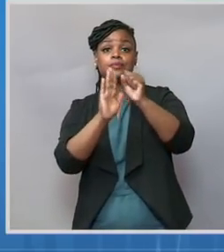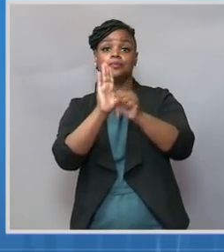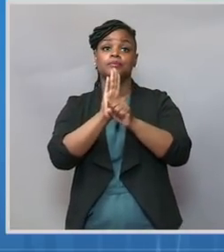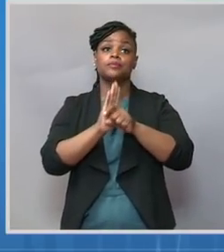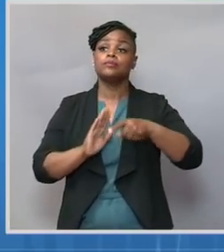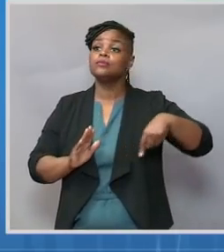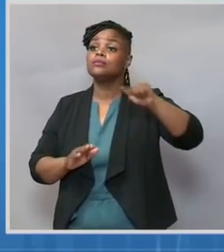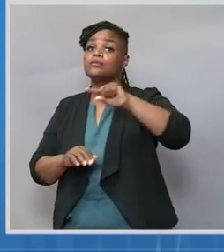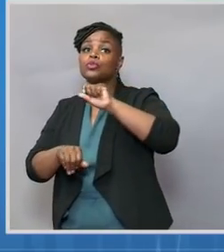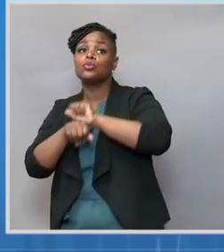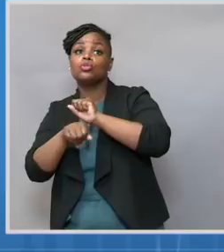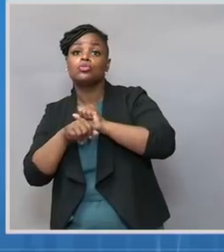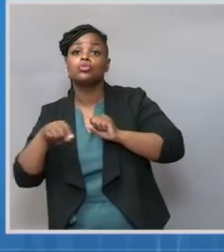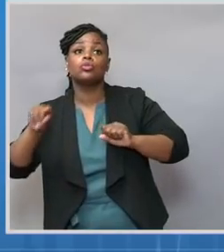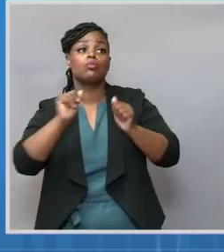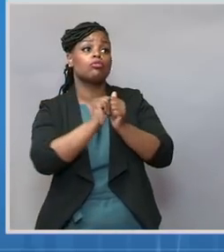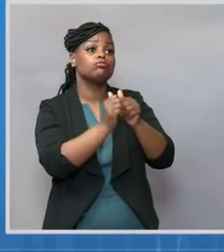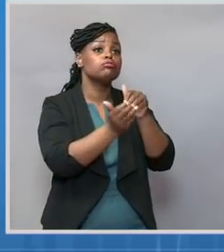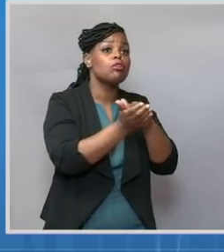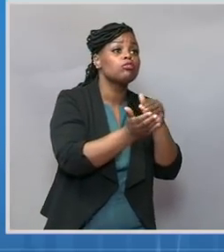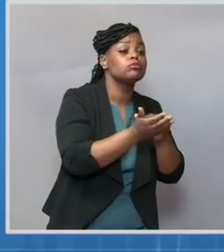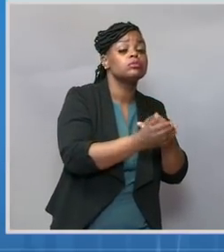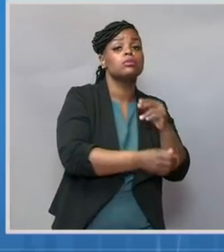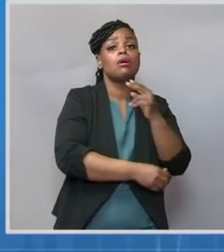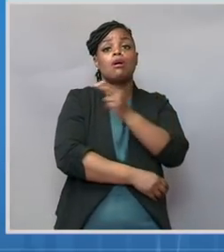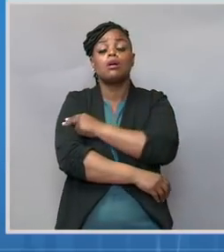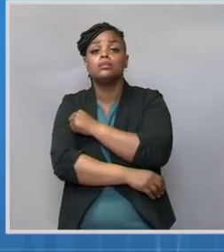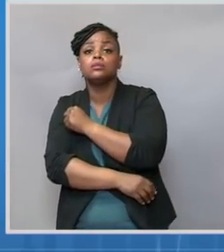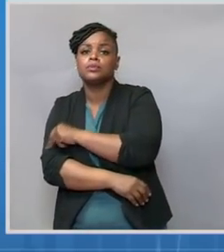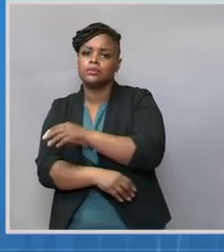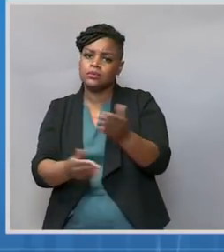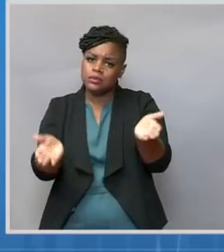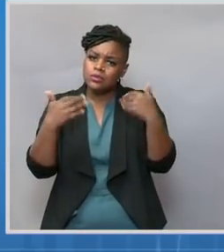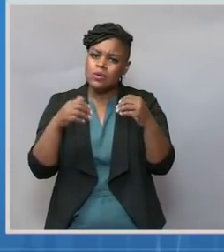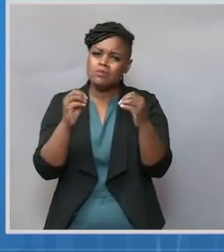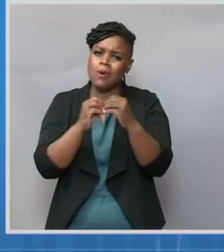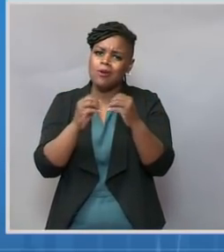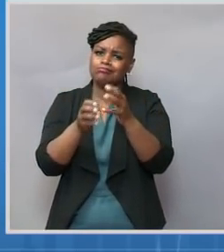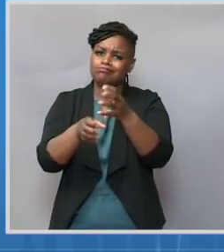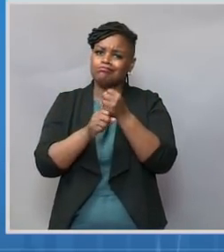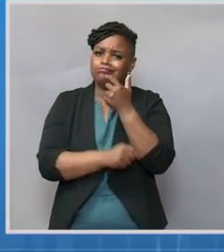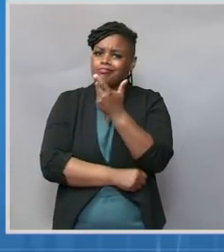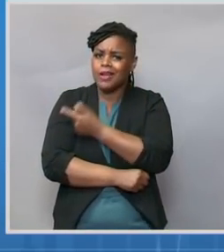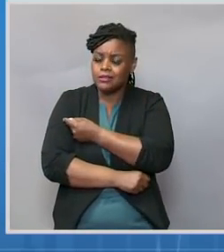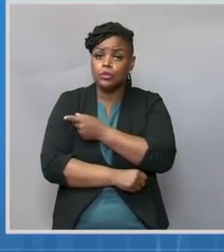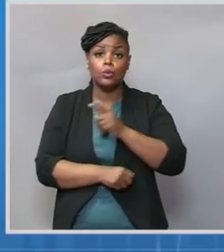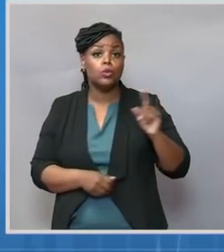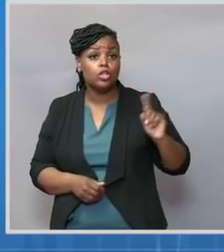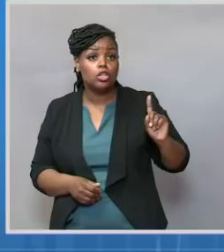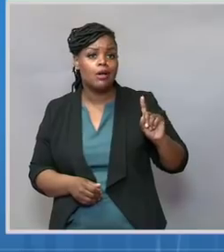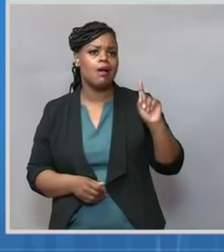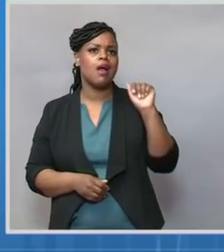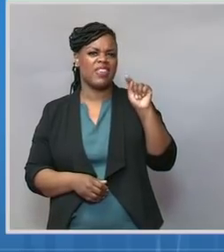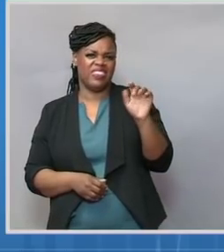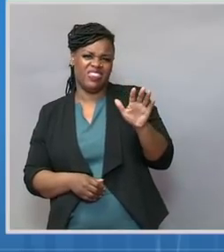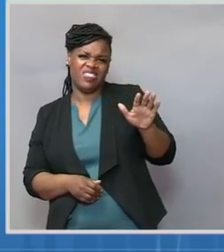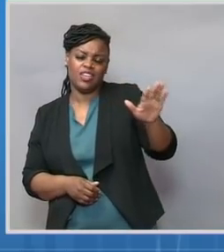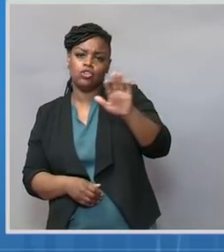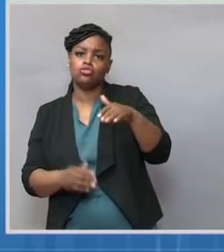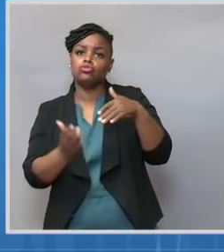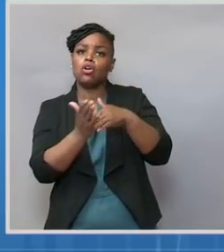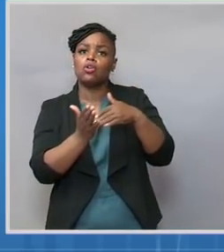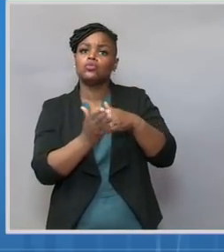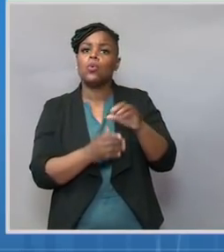vaccine doses so more Americans can get vaccinated at their doctor's office the same way they're accustomed to getting